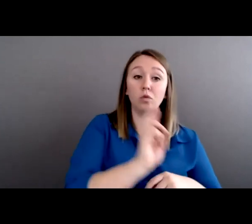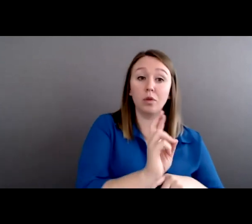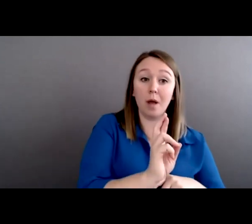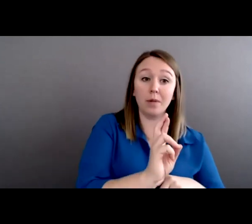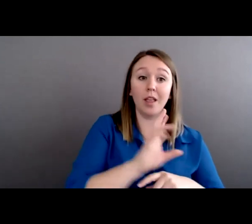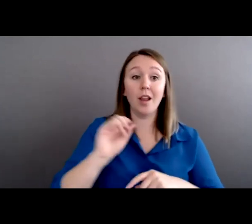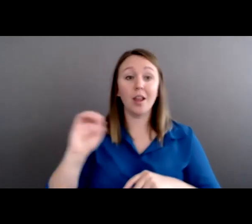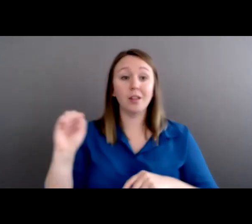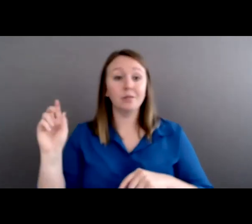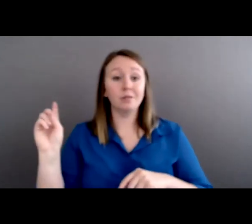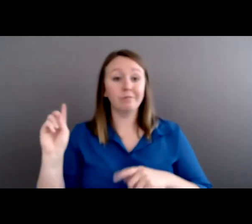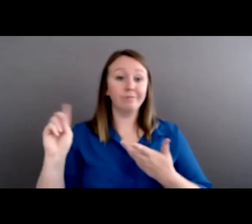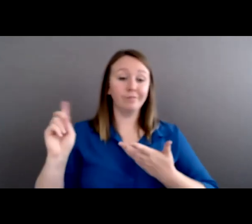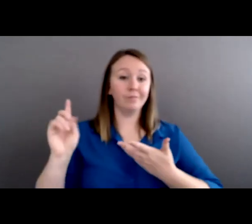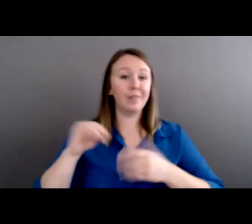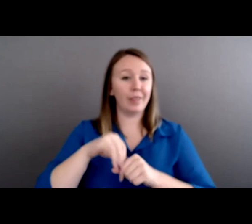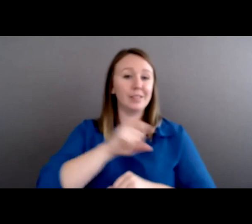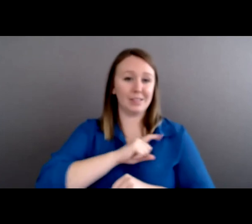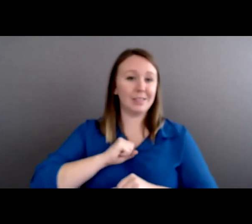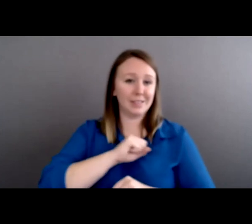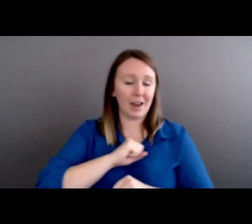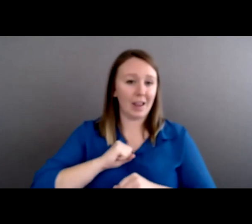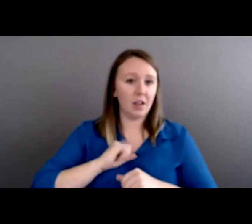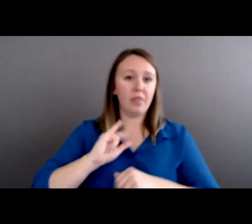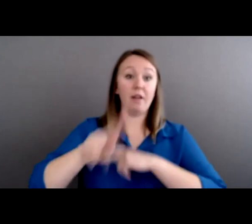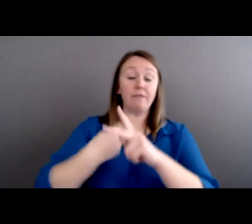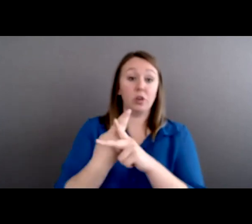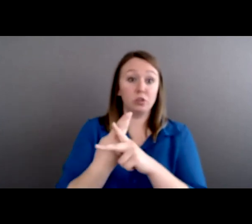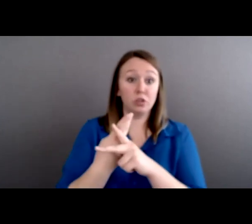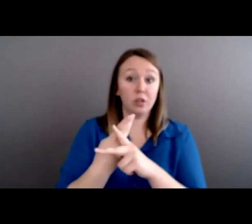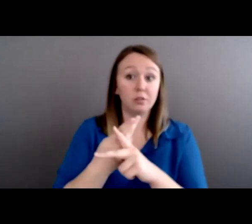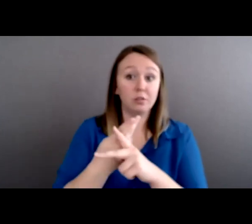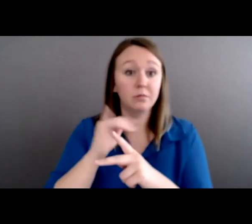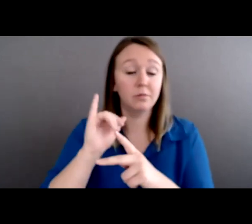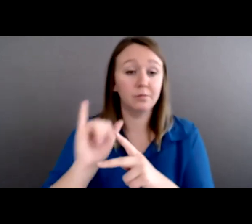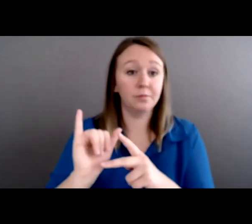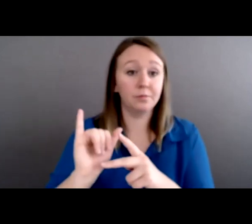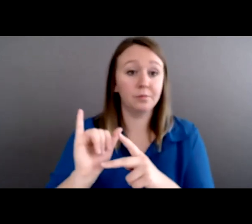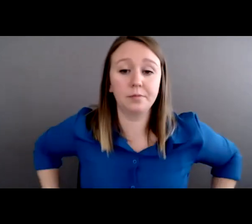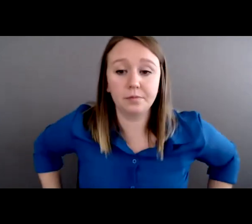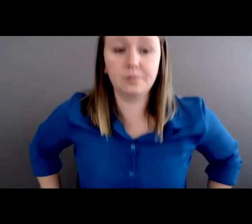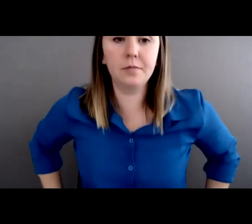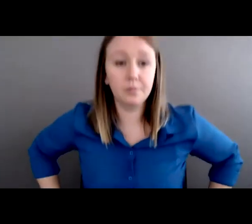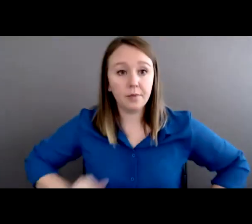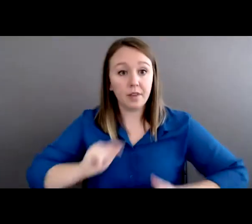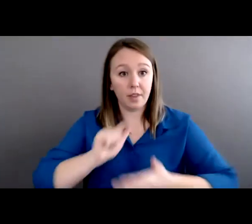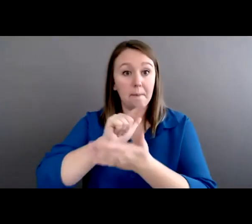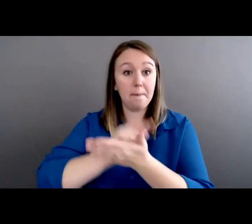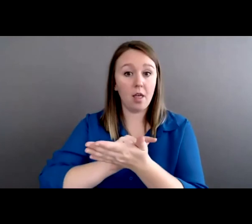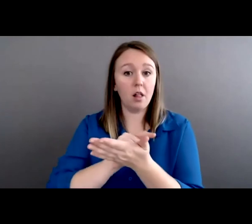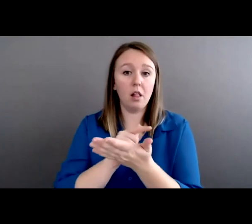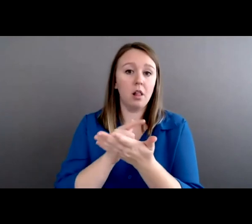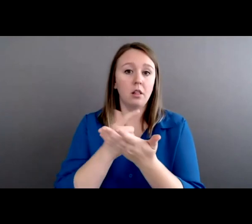doesn't do those things. And so that's where we're stuck right now. And I do think, just from my